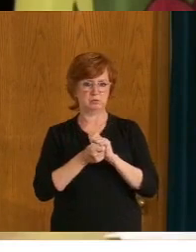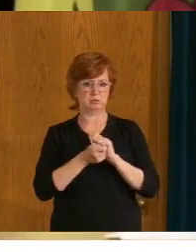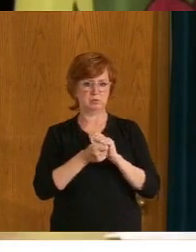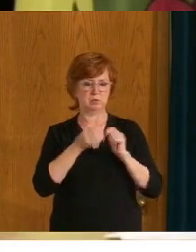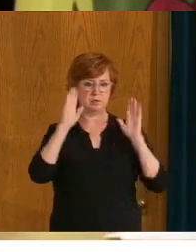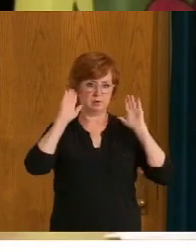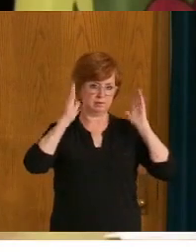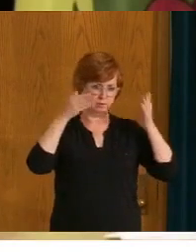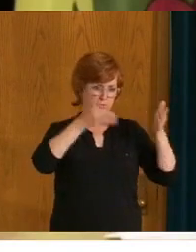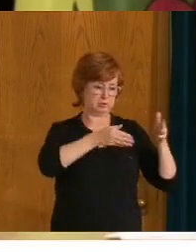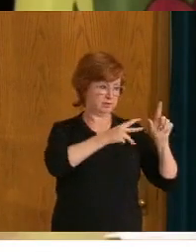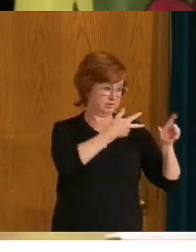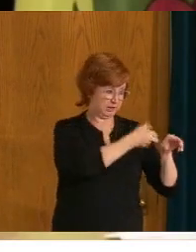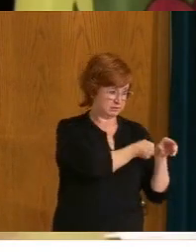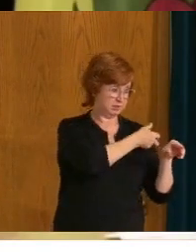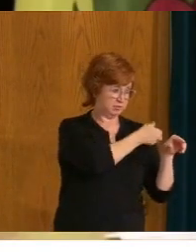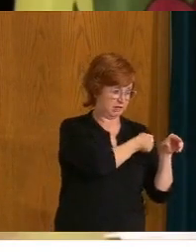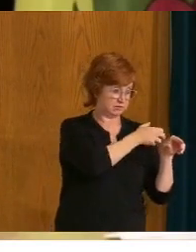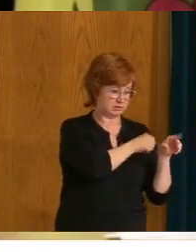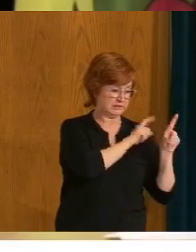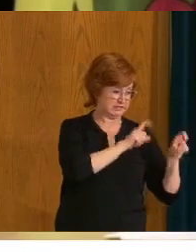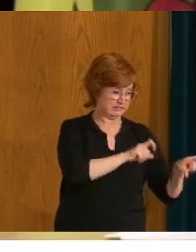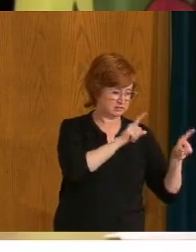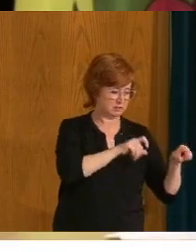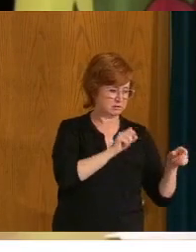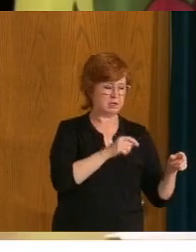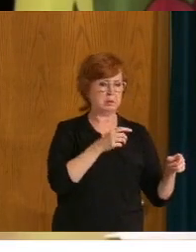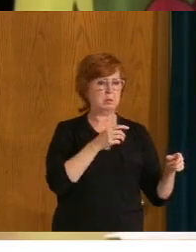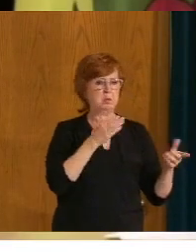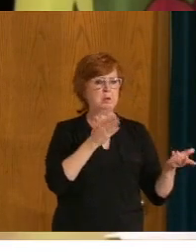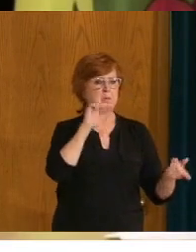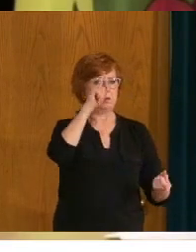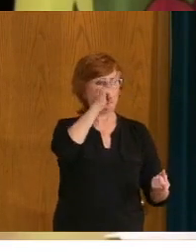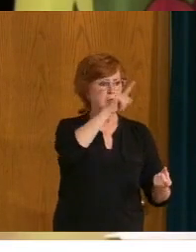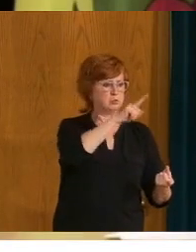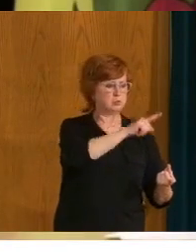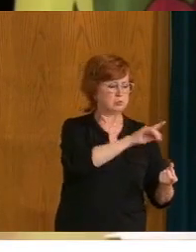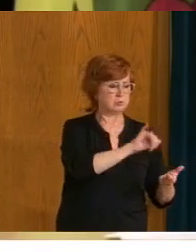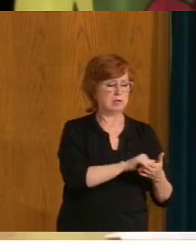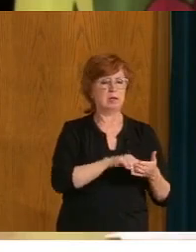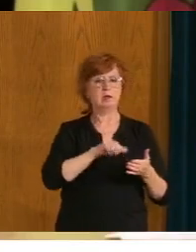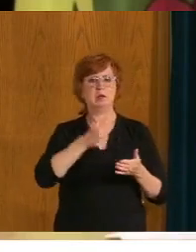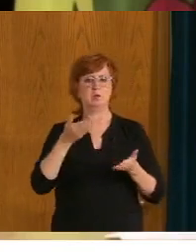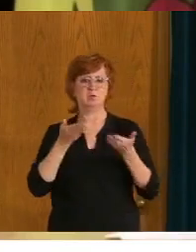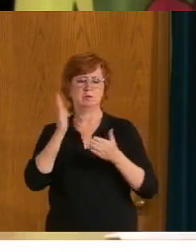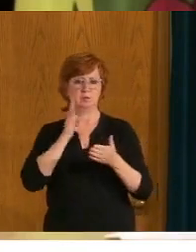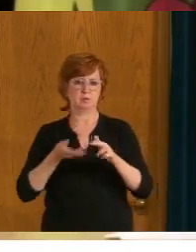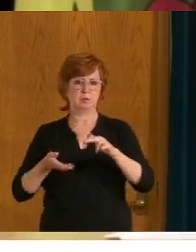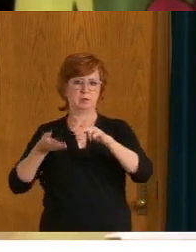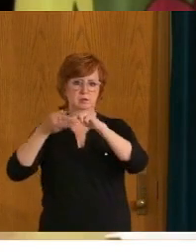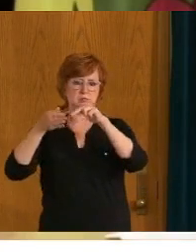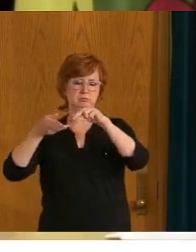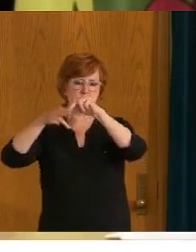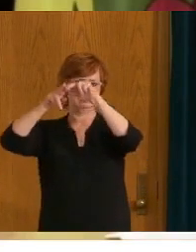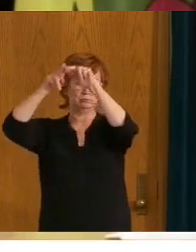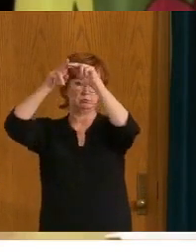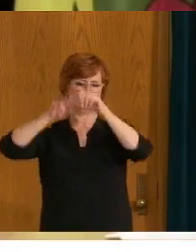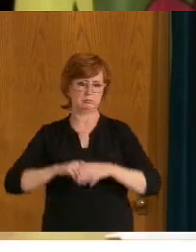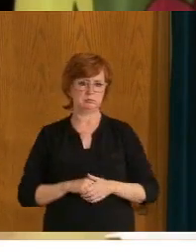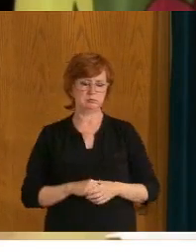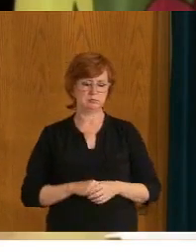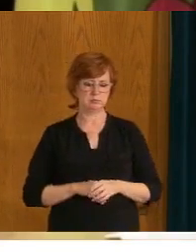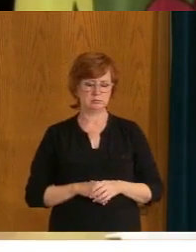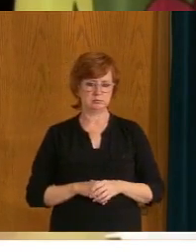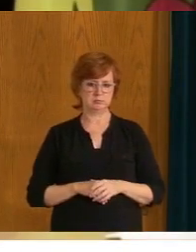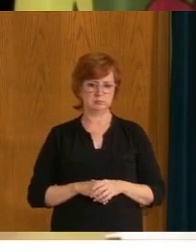vaccinations and testing and, and, and initiatives that we have, uh, with respect to COVID, of which those services will still have to be available, most certainly,